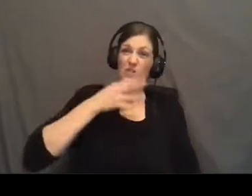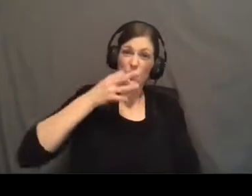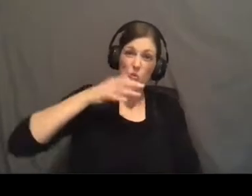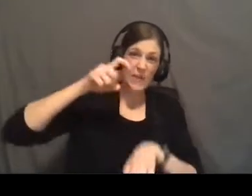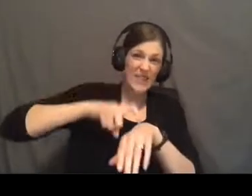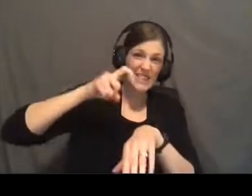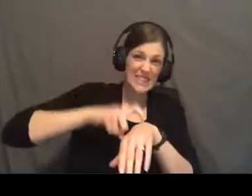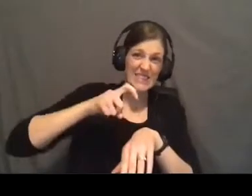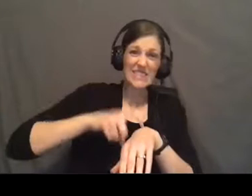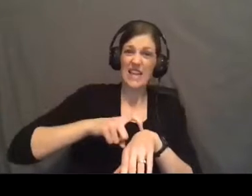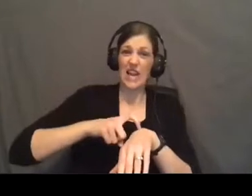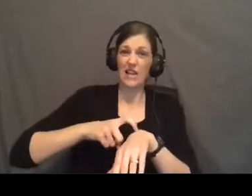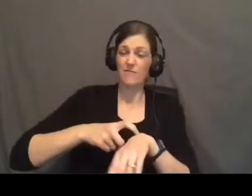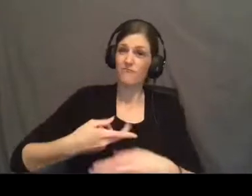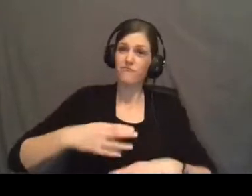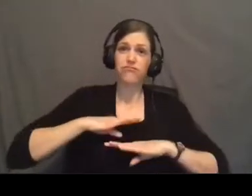is fulfilled.